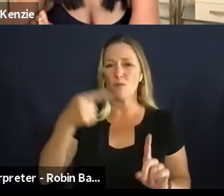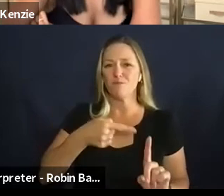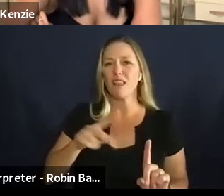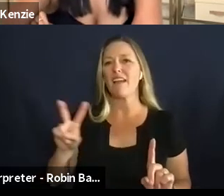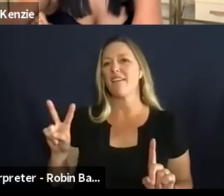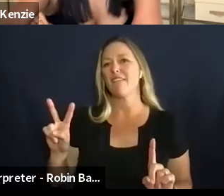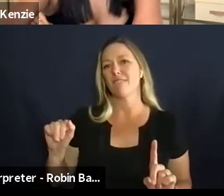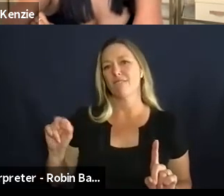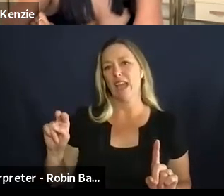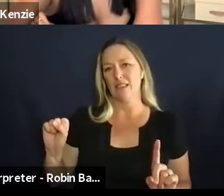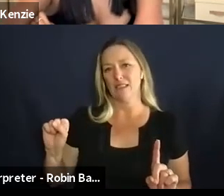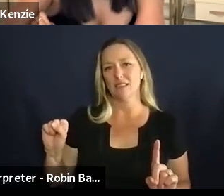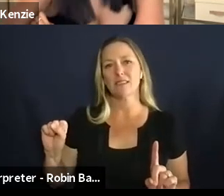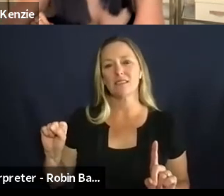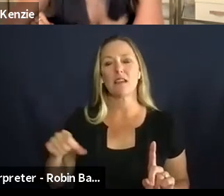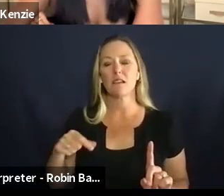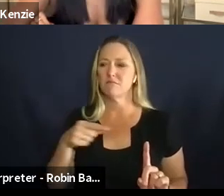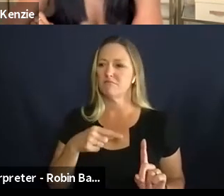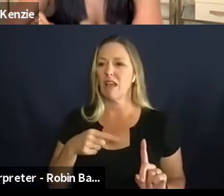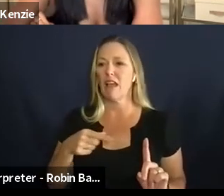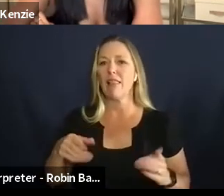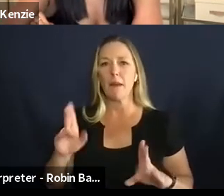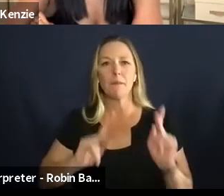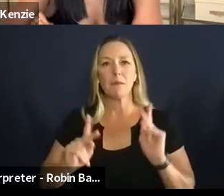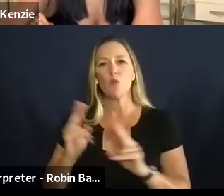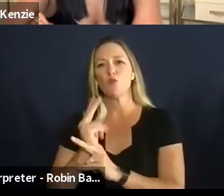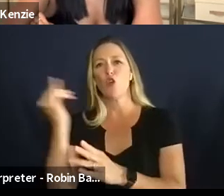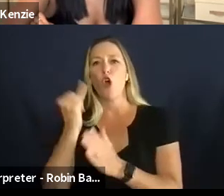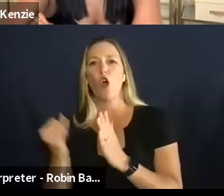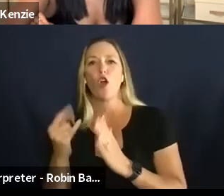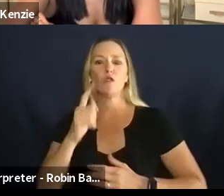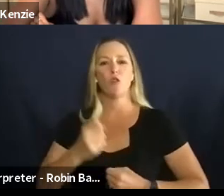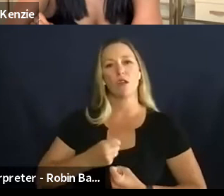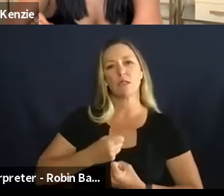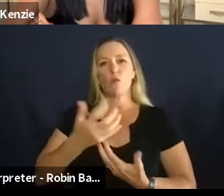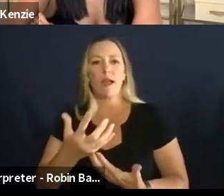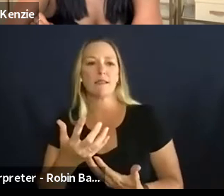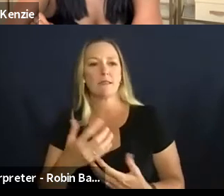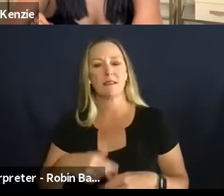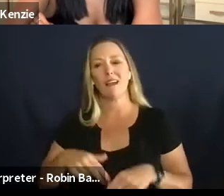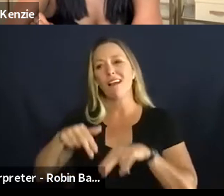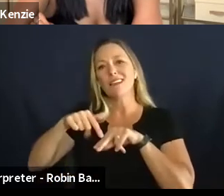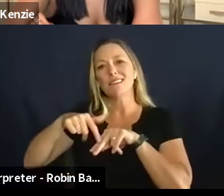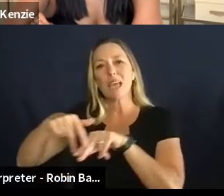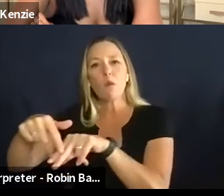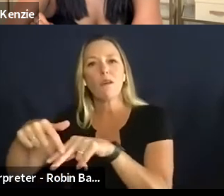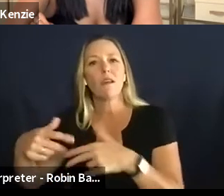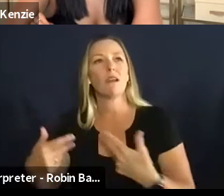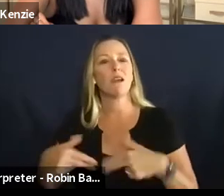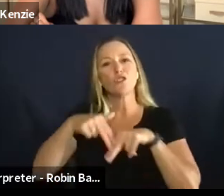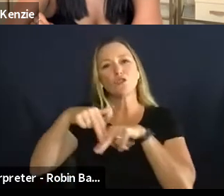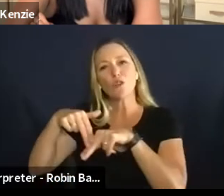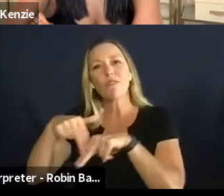people to express their themselves through art through um through skateboarding through through surfing